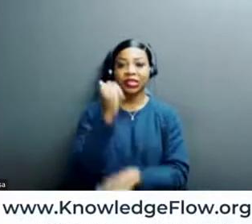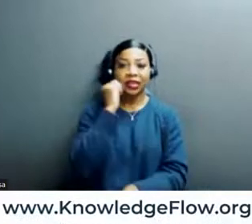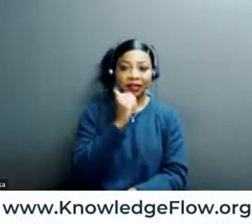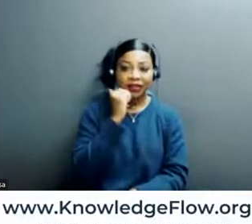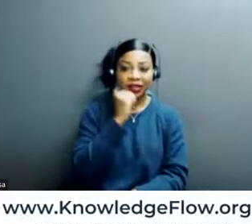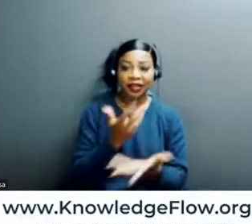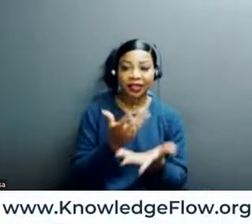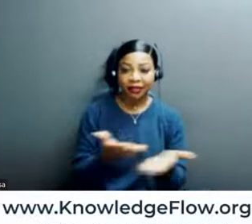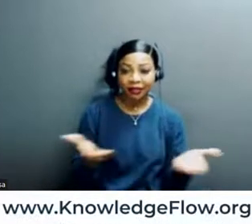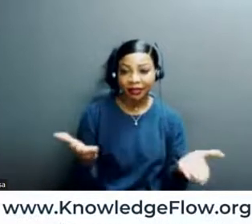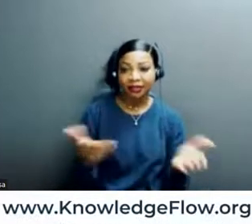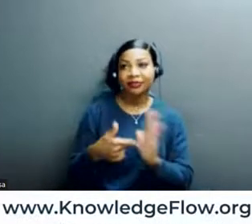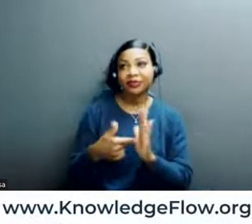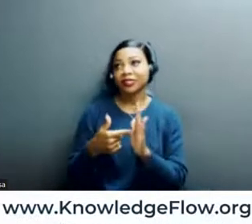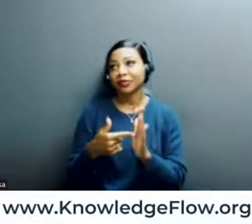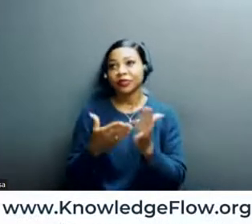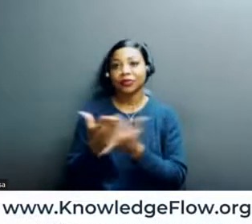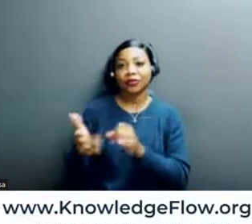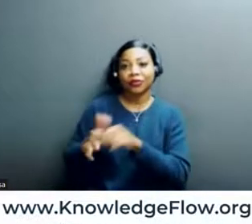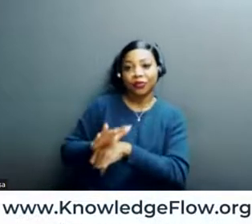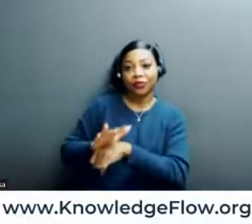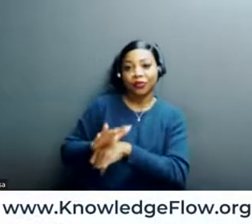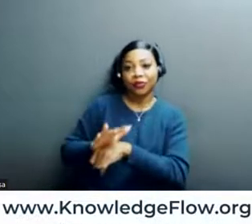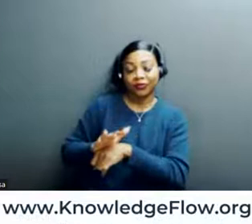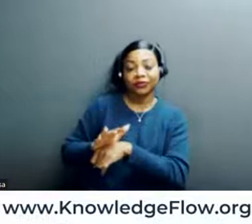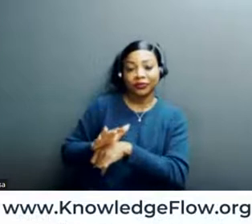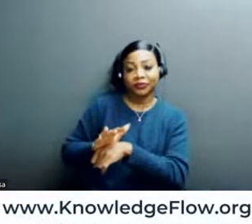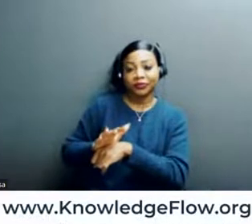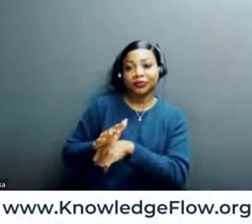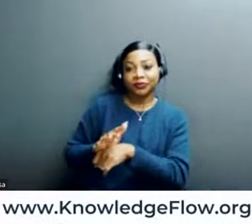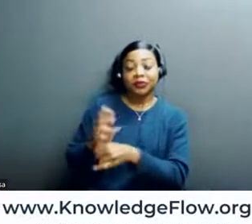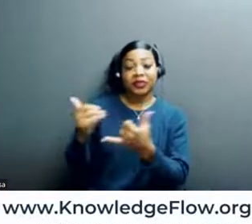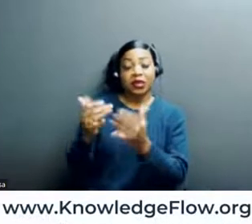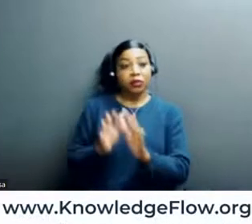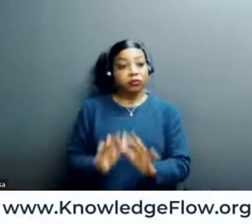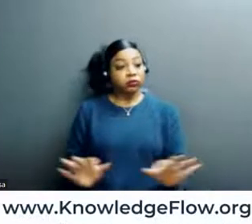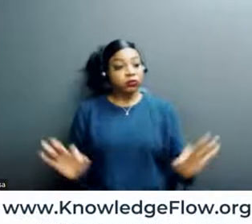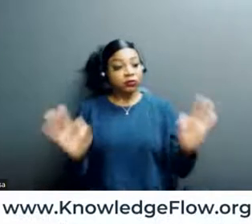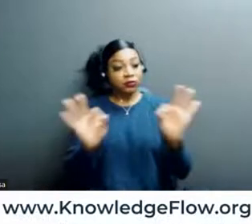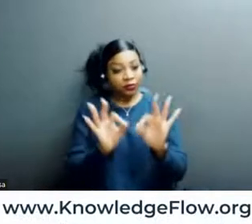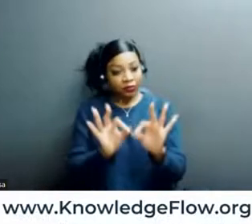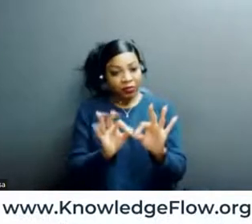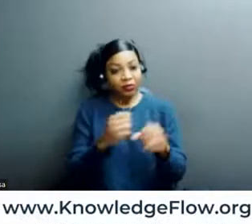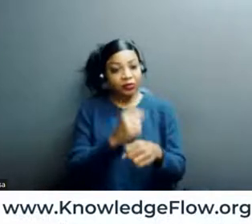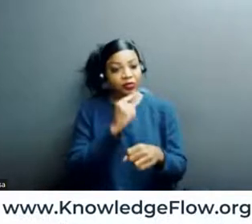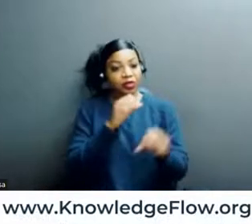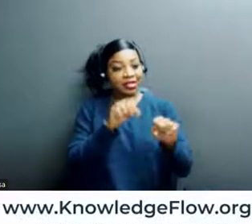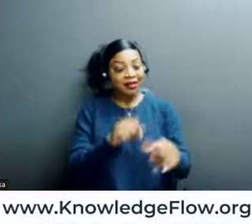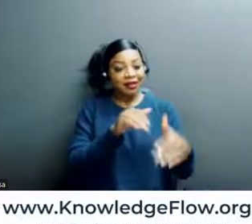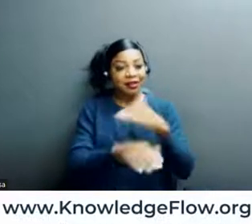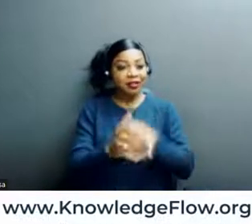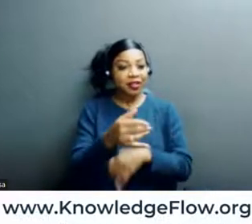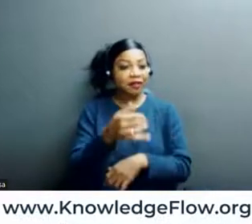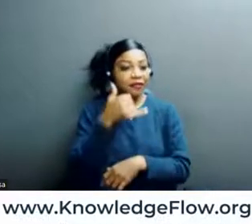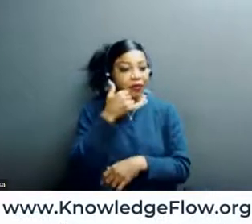particularly during the pandemic. So it's becoming crucial to have access to a phone, a